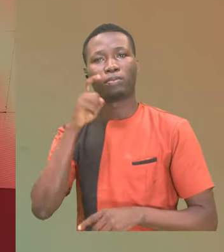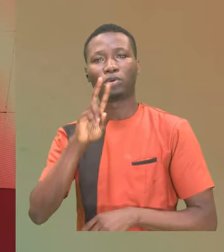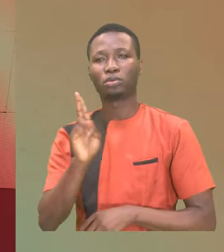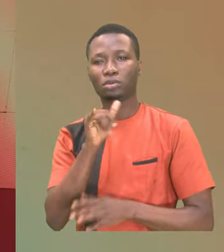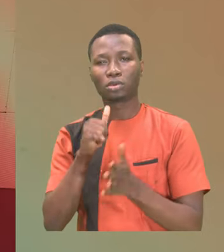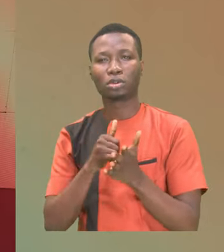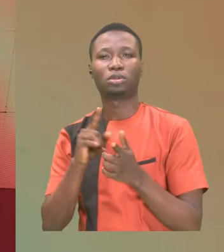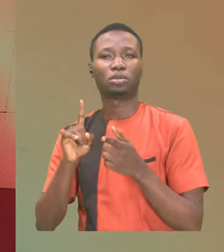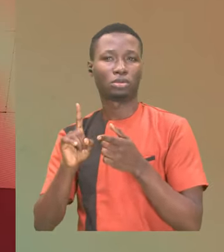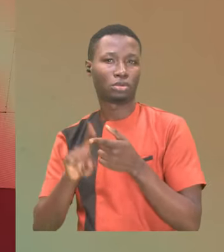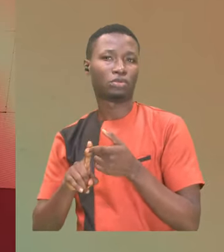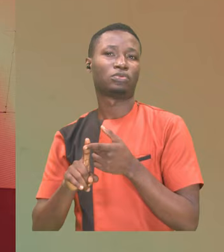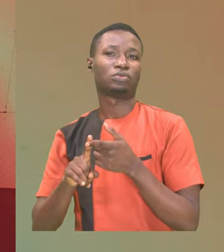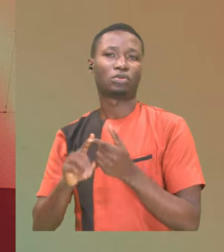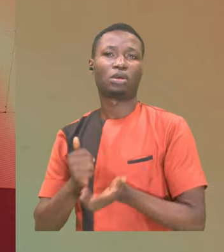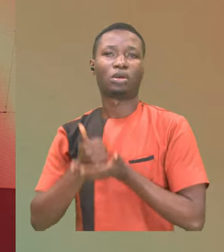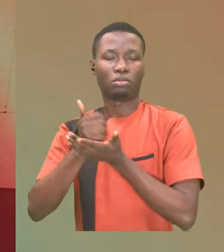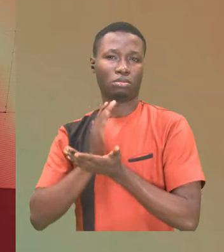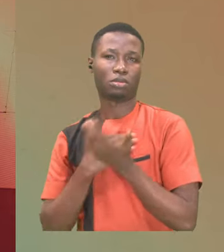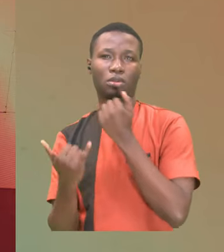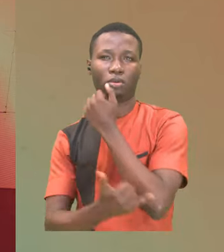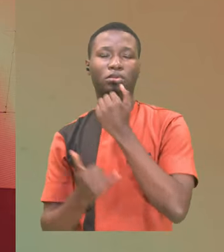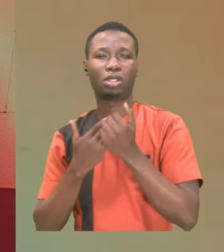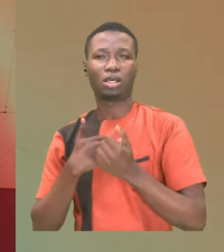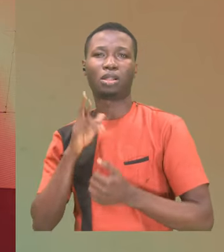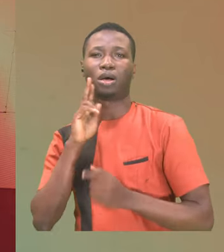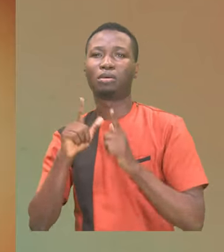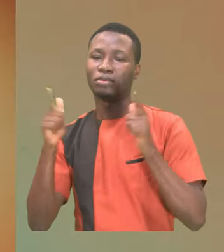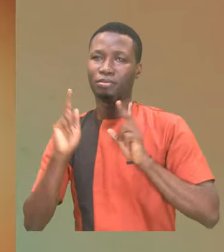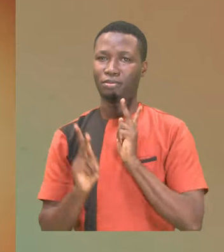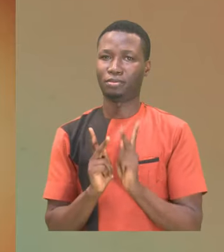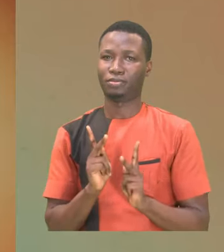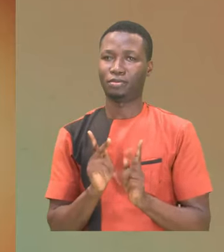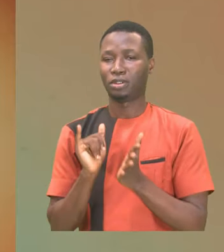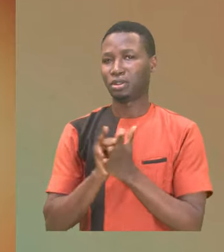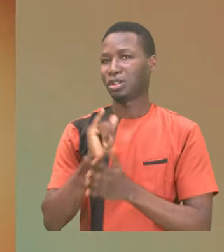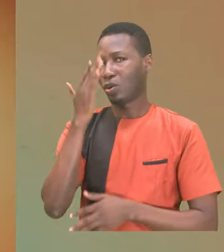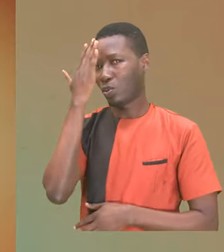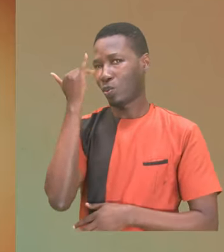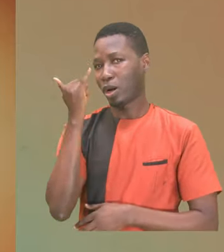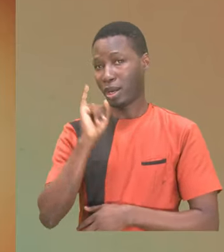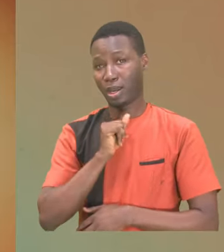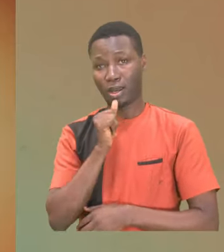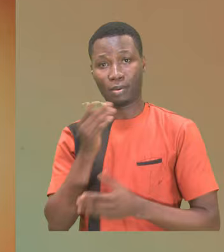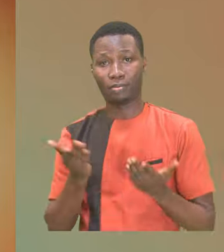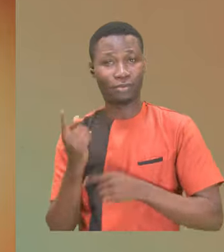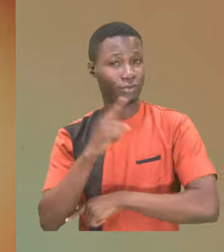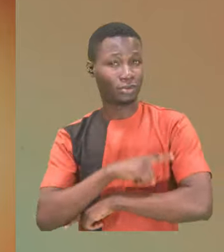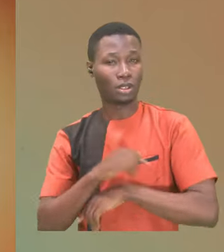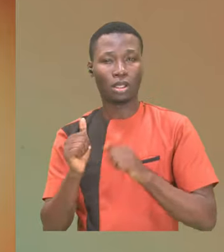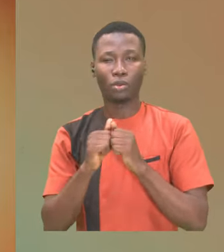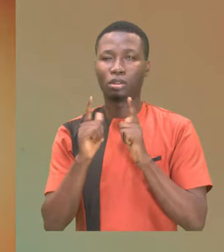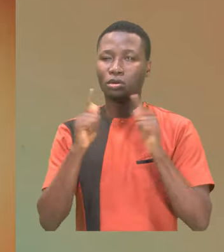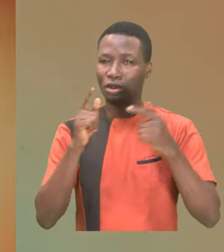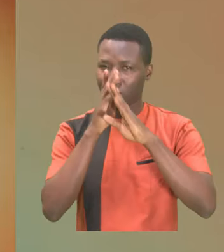be put to the use of our country and its great peoples, which is why I am today with utmost humility